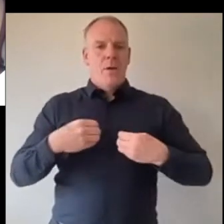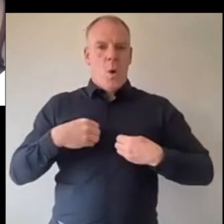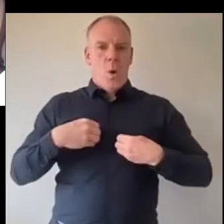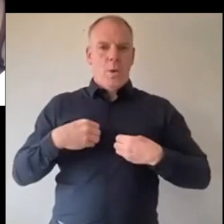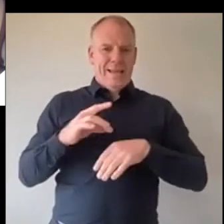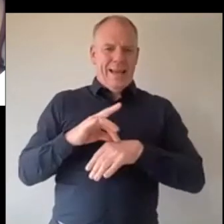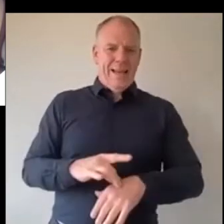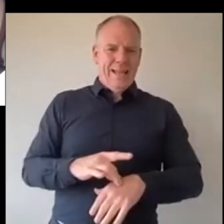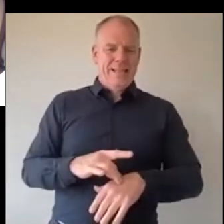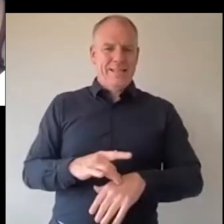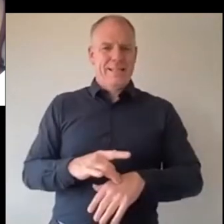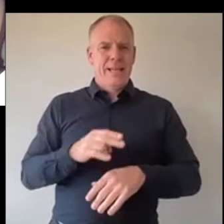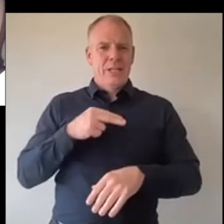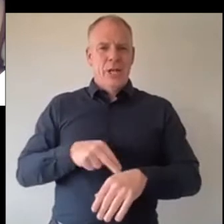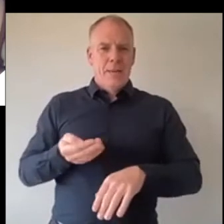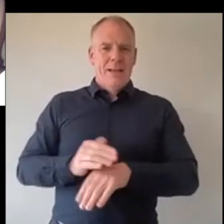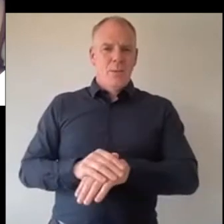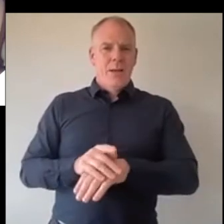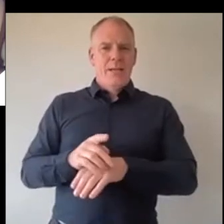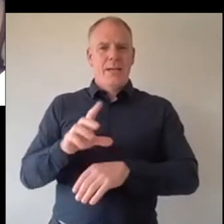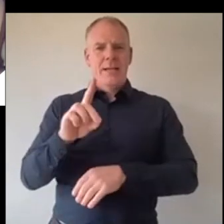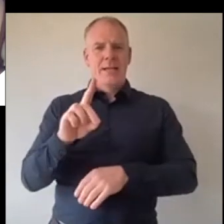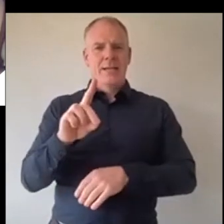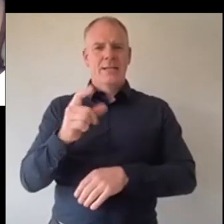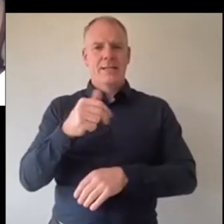we have uh Dave Clark Manolo